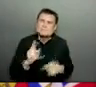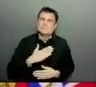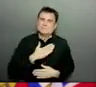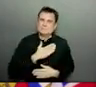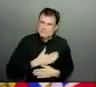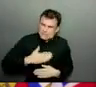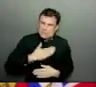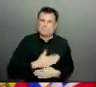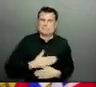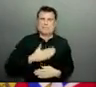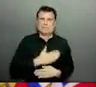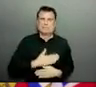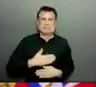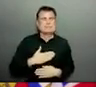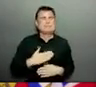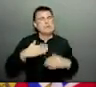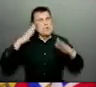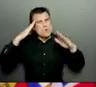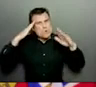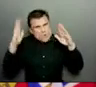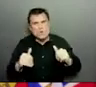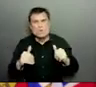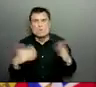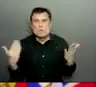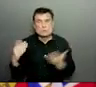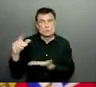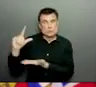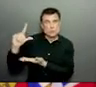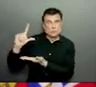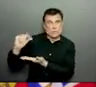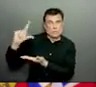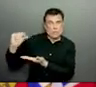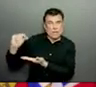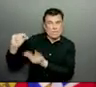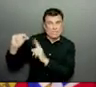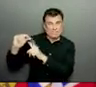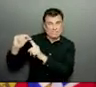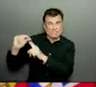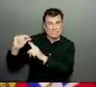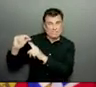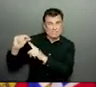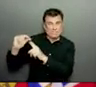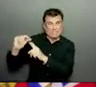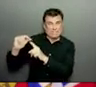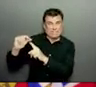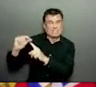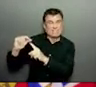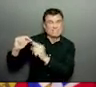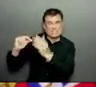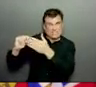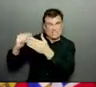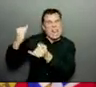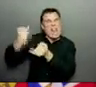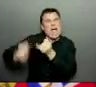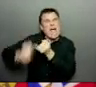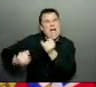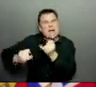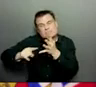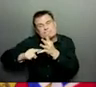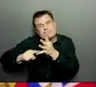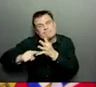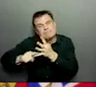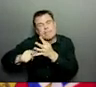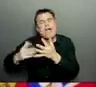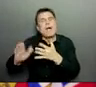by moving into the light. Let's also, of course, continue to do this with kindness.